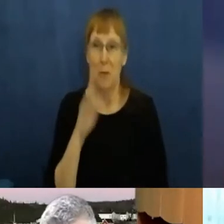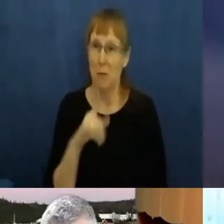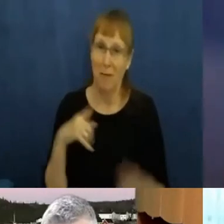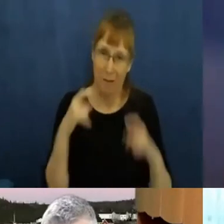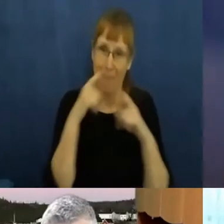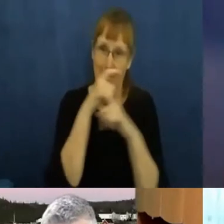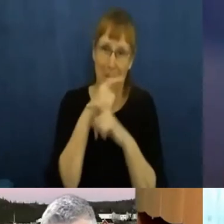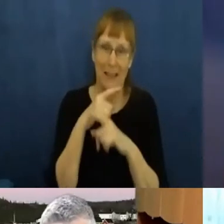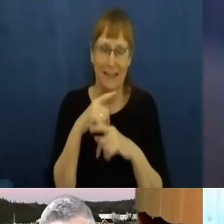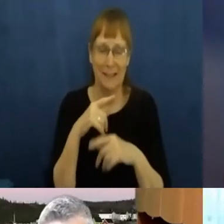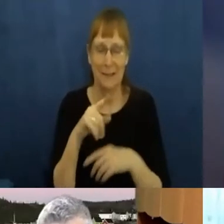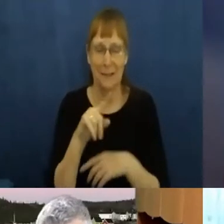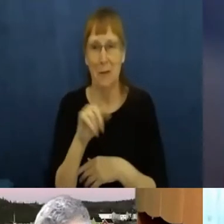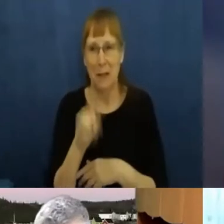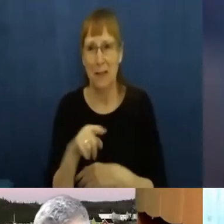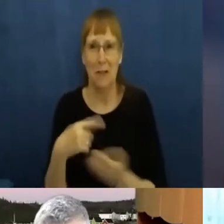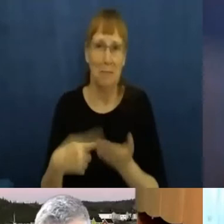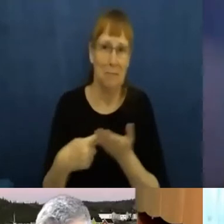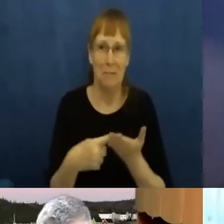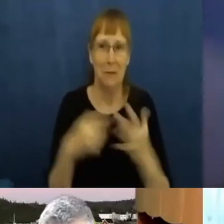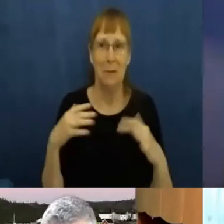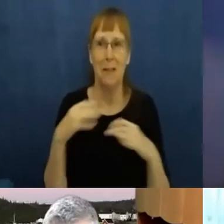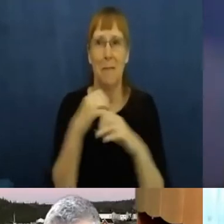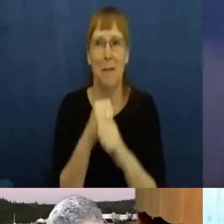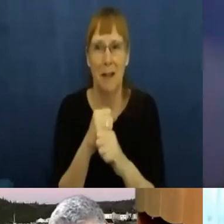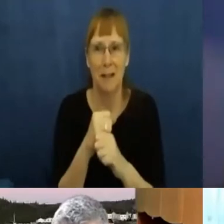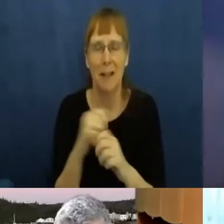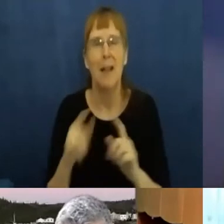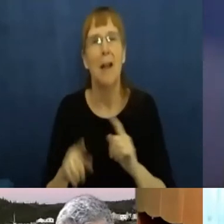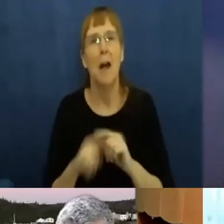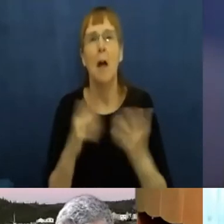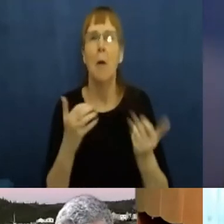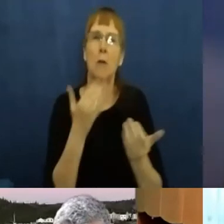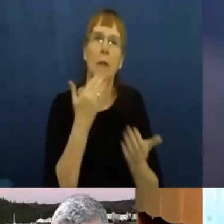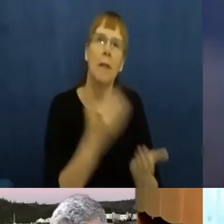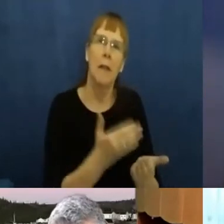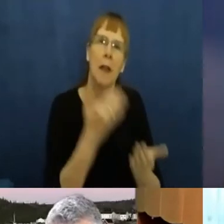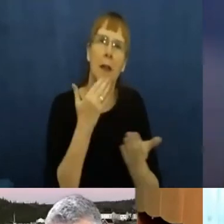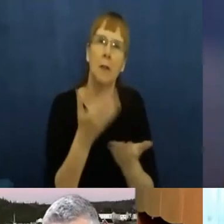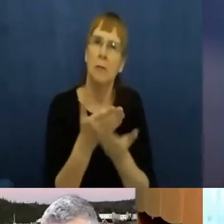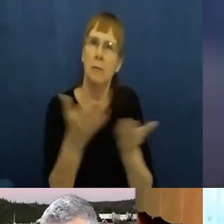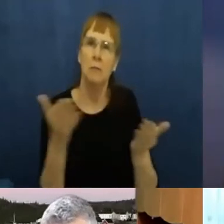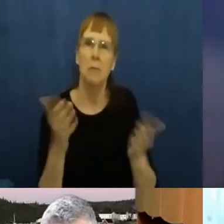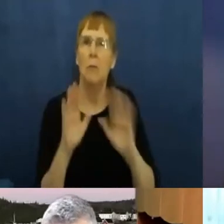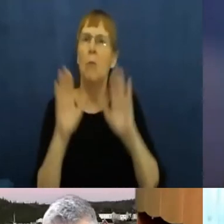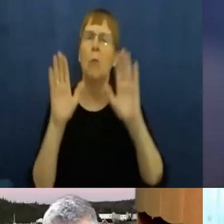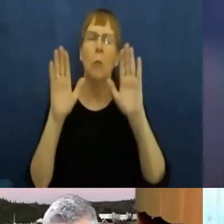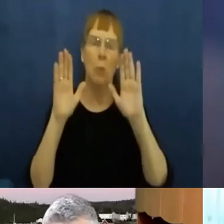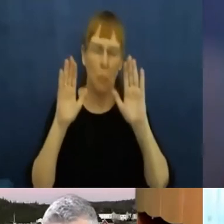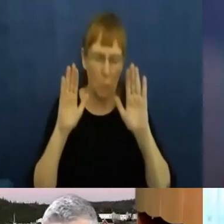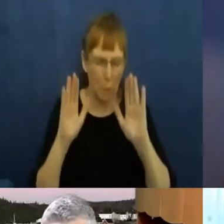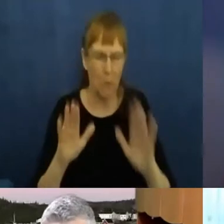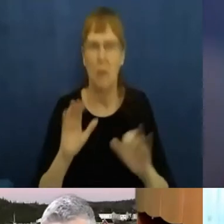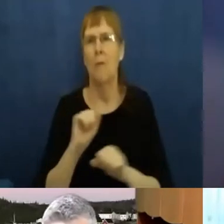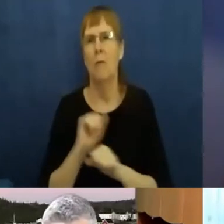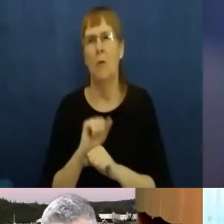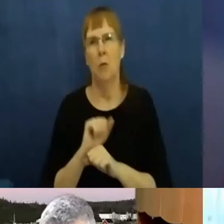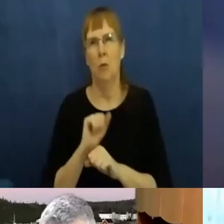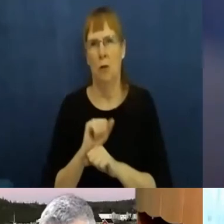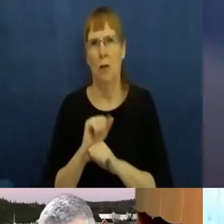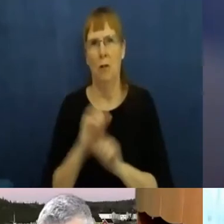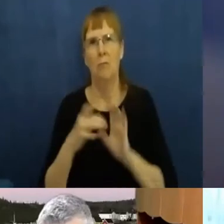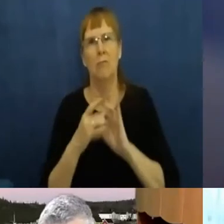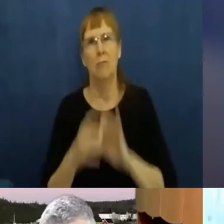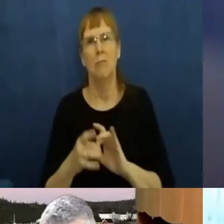to summarize, but, uh, I wanted to, uh, thank all of you for all of the great work you've done in advancing indigenous health and